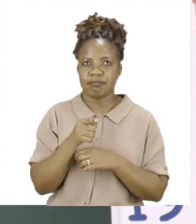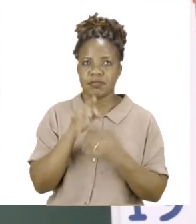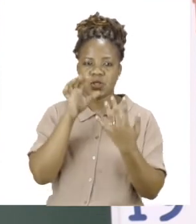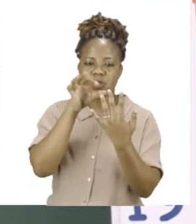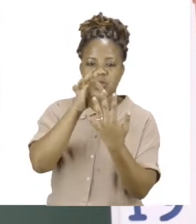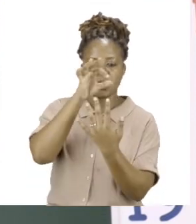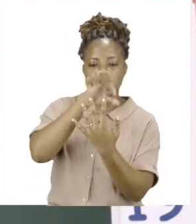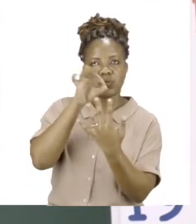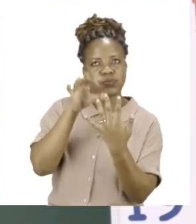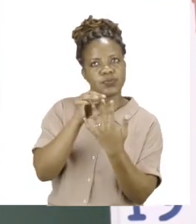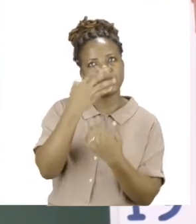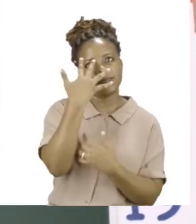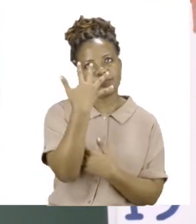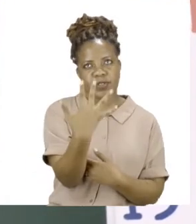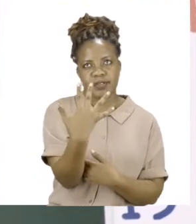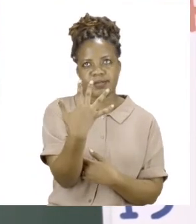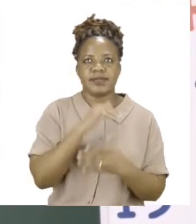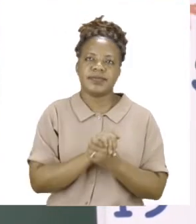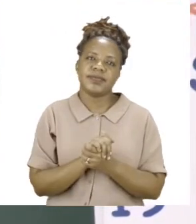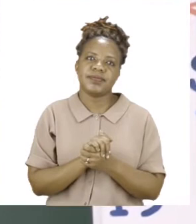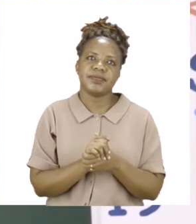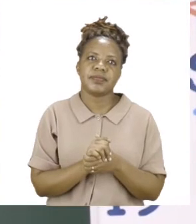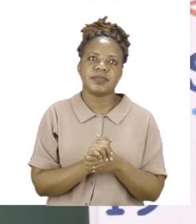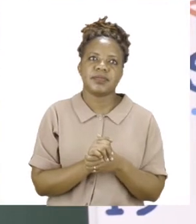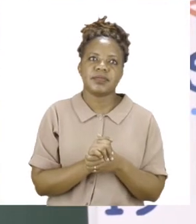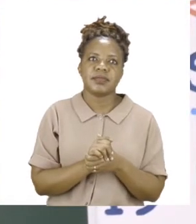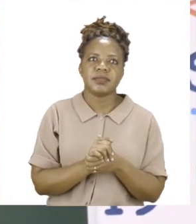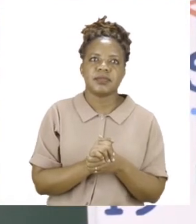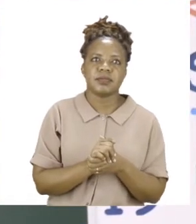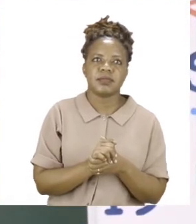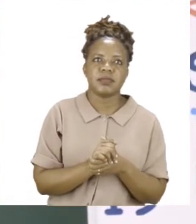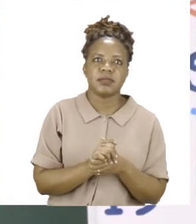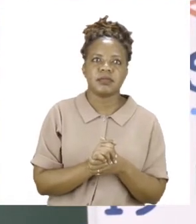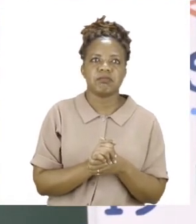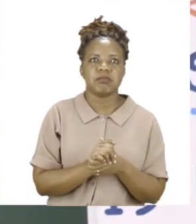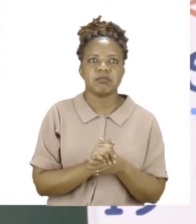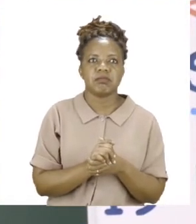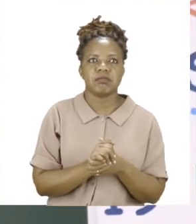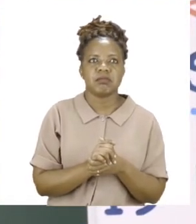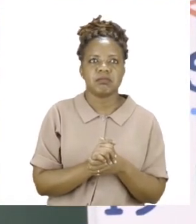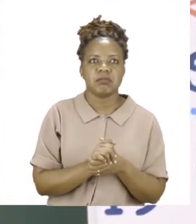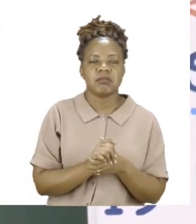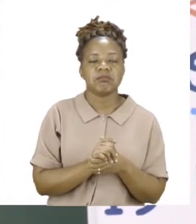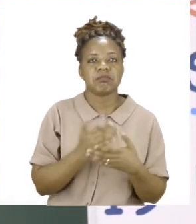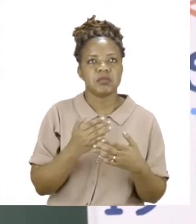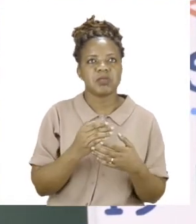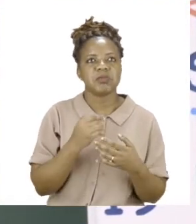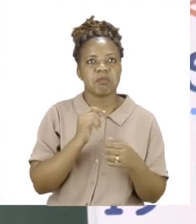my sentence to say, my family and I are going on holiday.